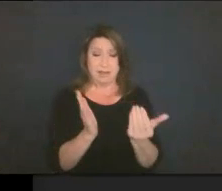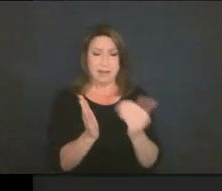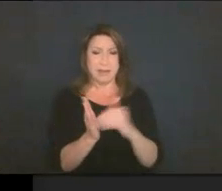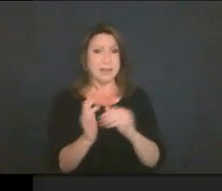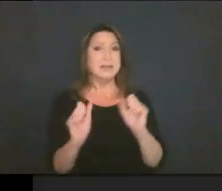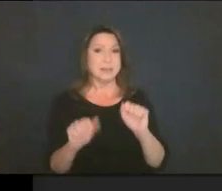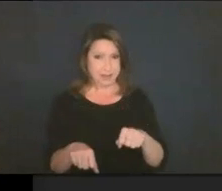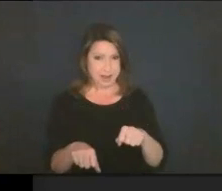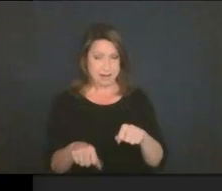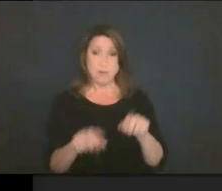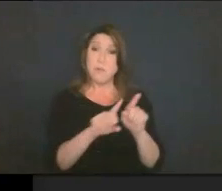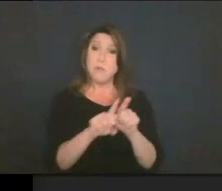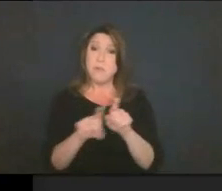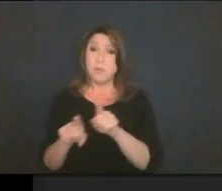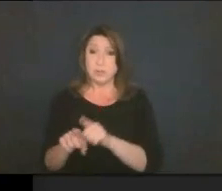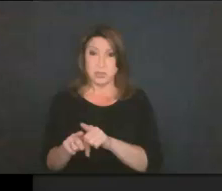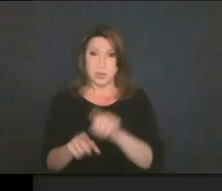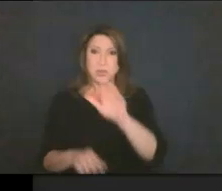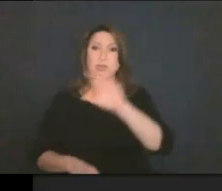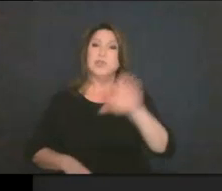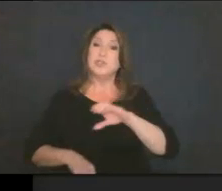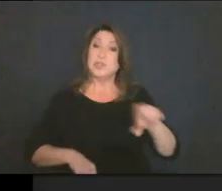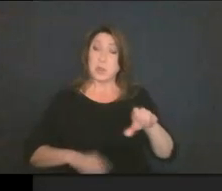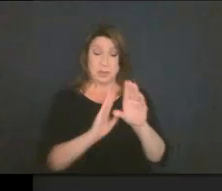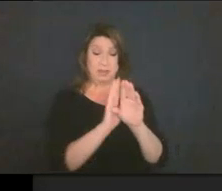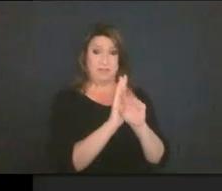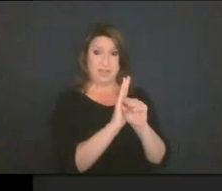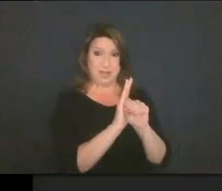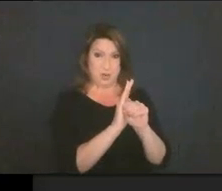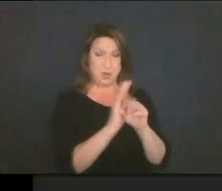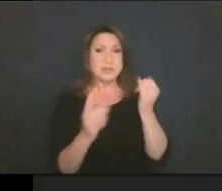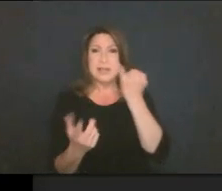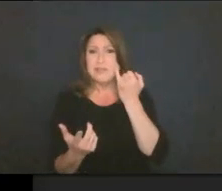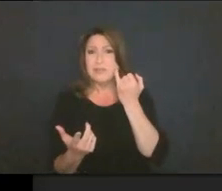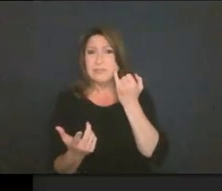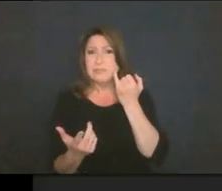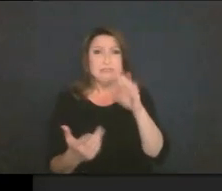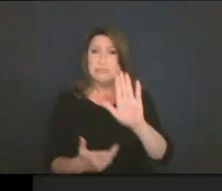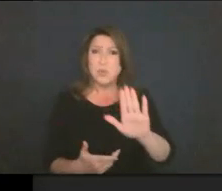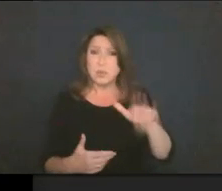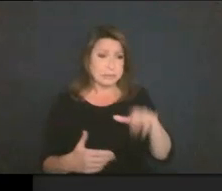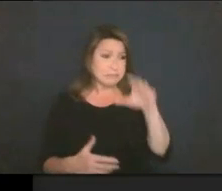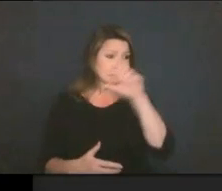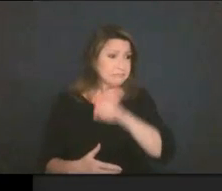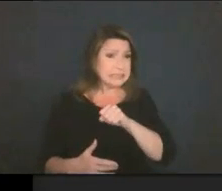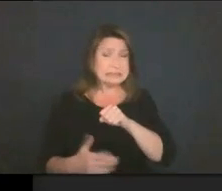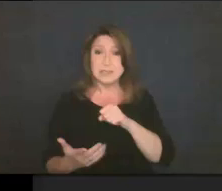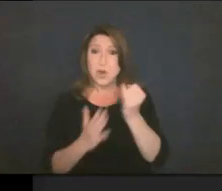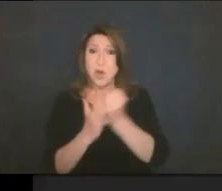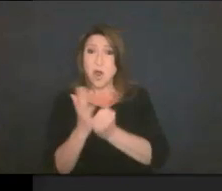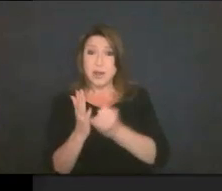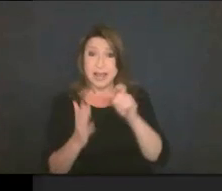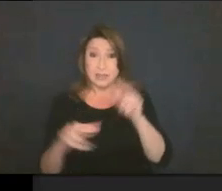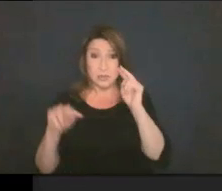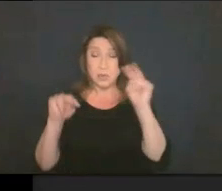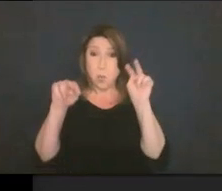And there's also the zoom videos. So if your child missed art and needs to watch the whole presentation